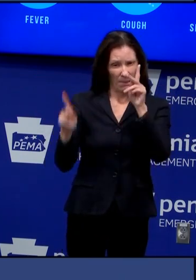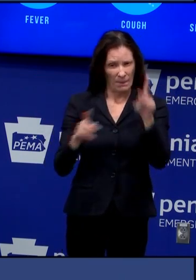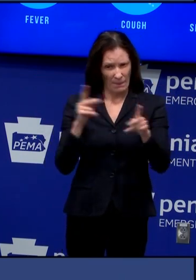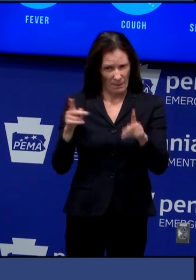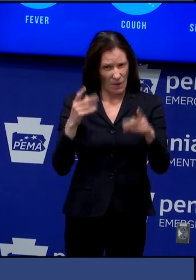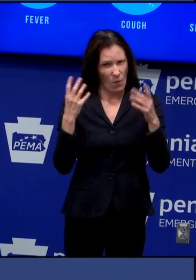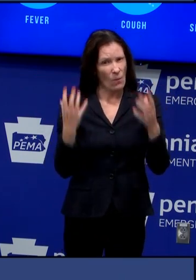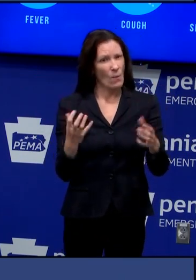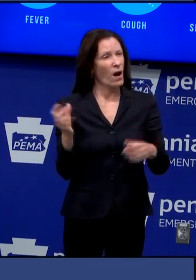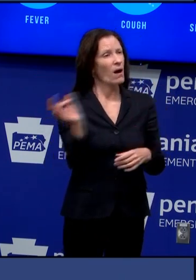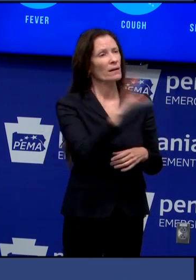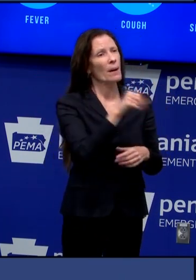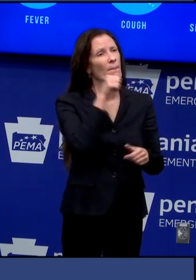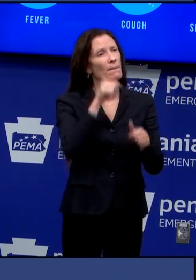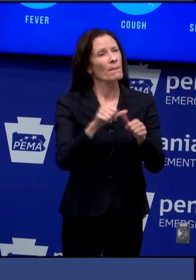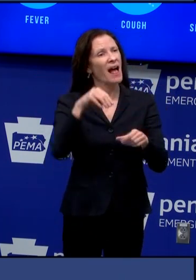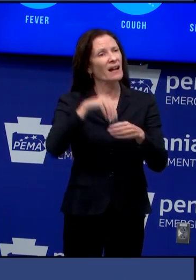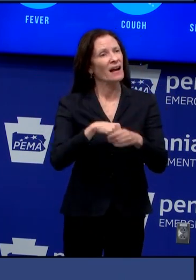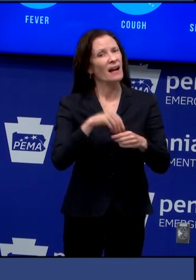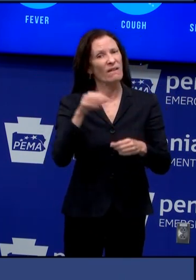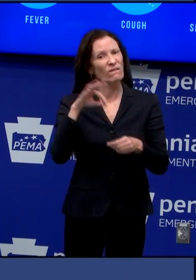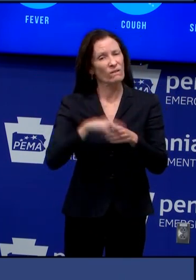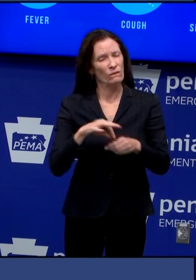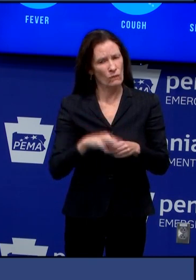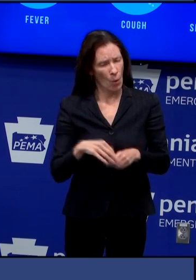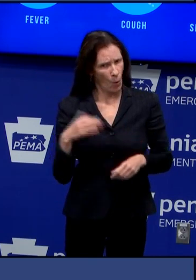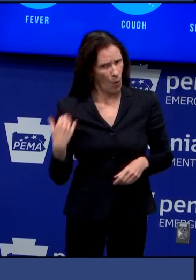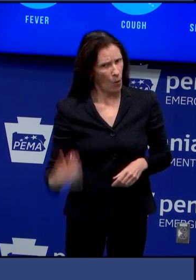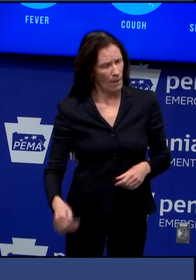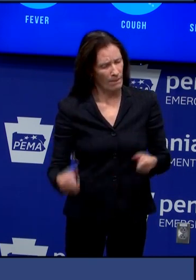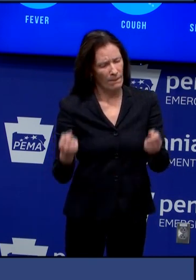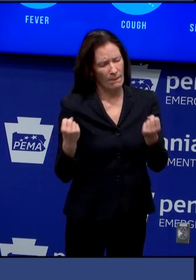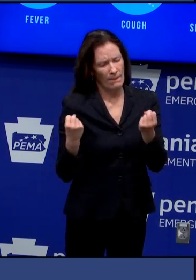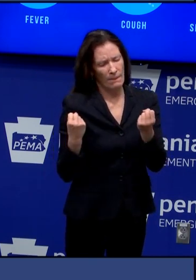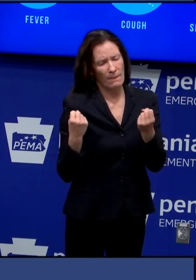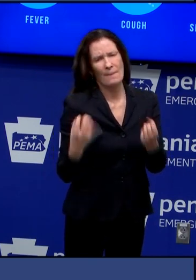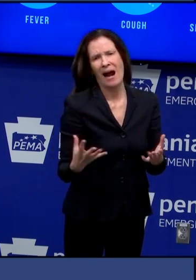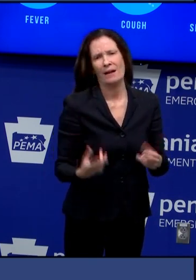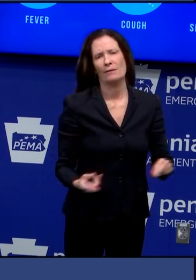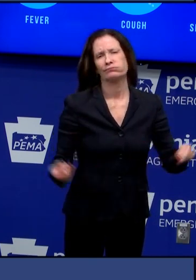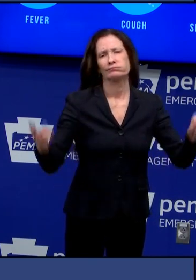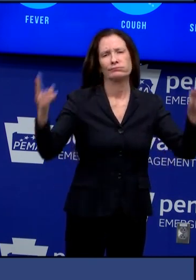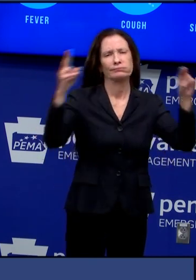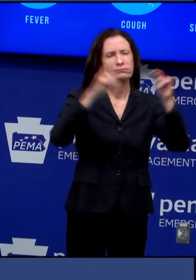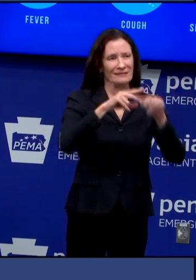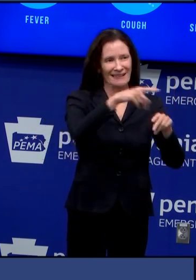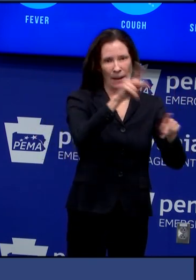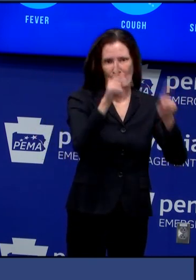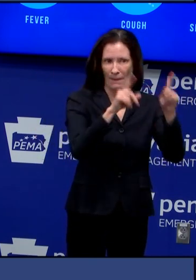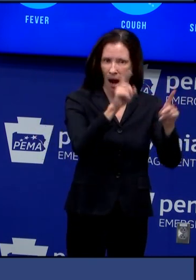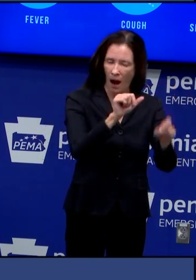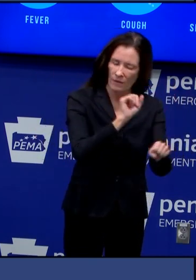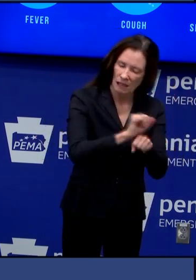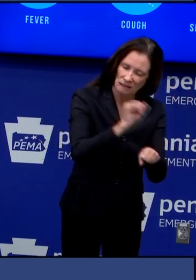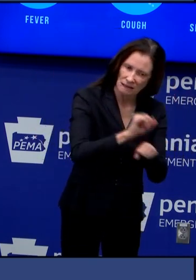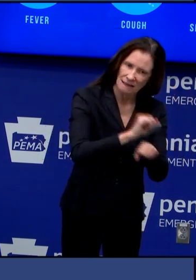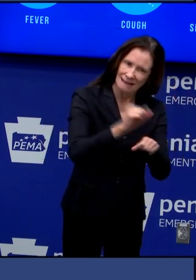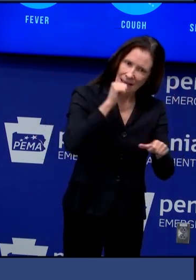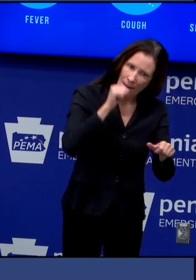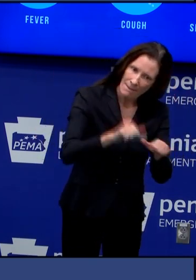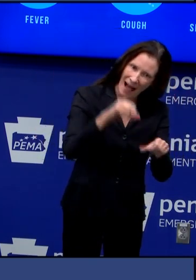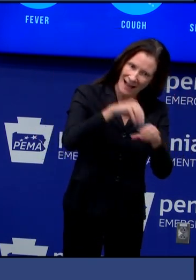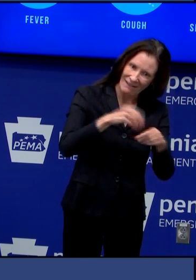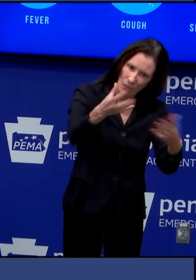increase uh in in the athletes and that's a huge increase uh in the the work that is going to be required at the county election offices